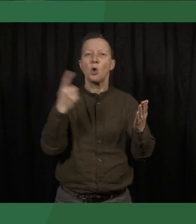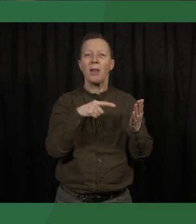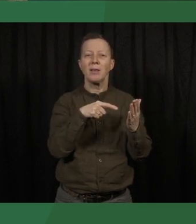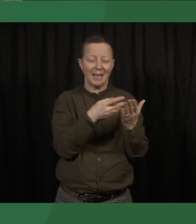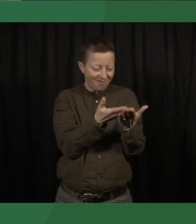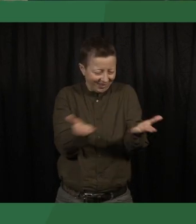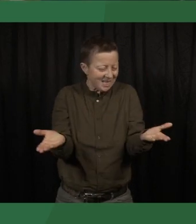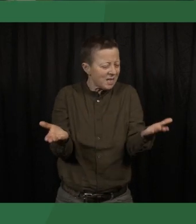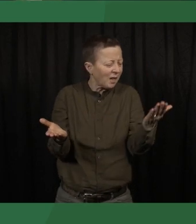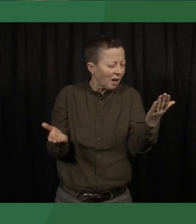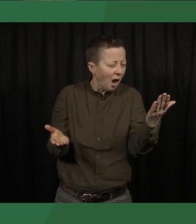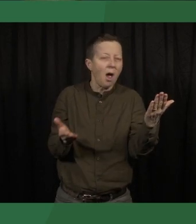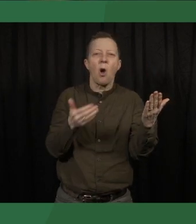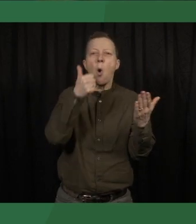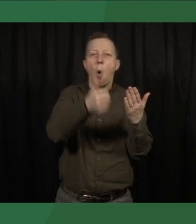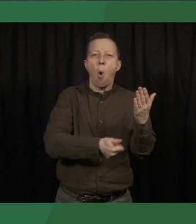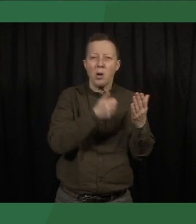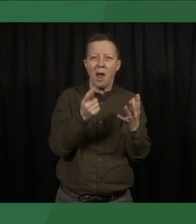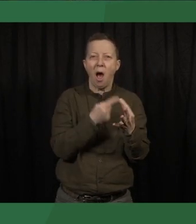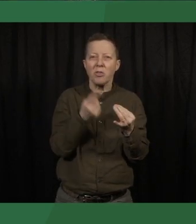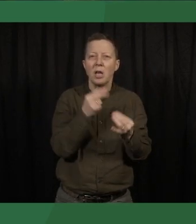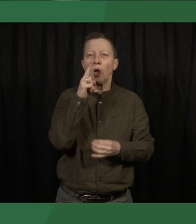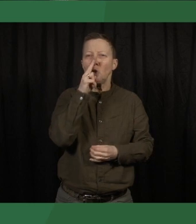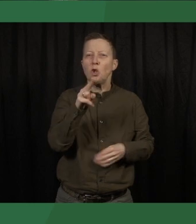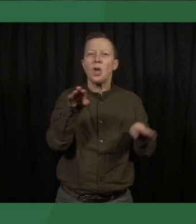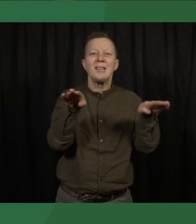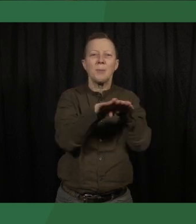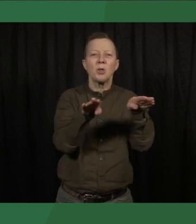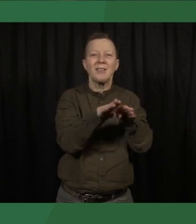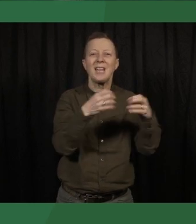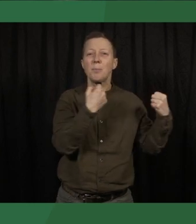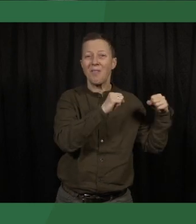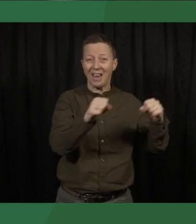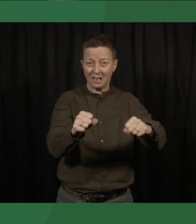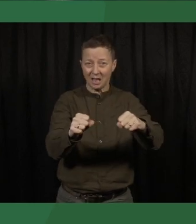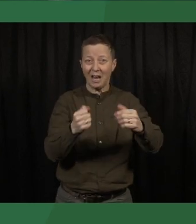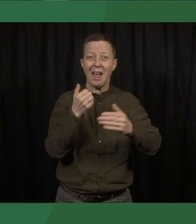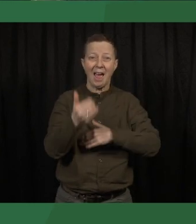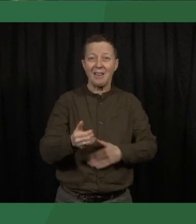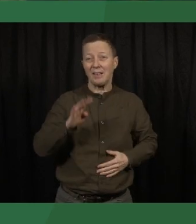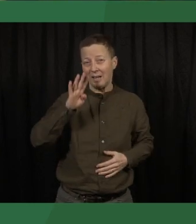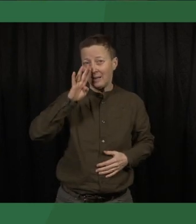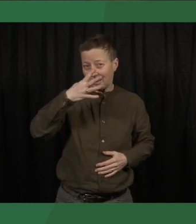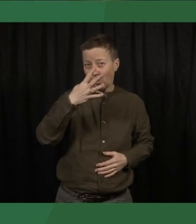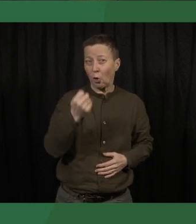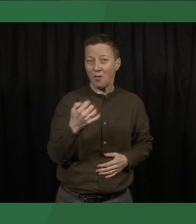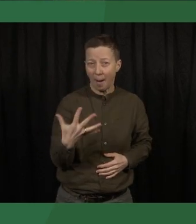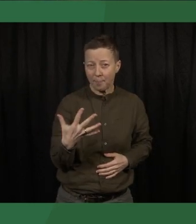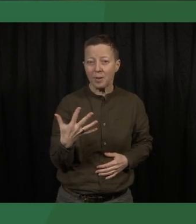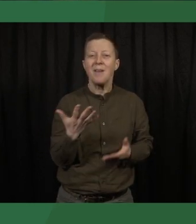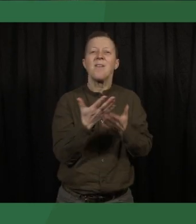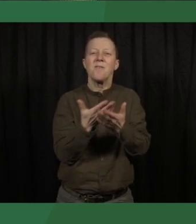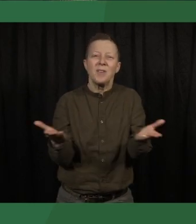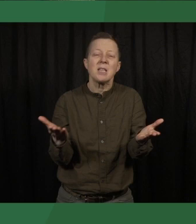it shows you the annual number of new democracy movements since 1945. It shows you